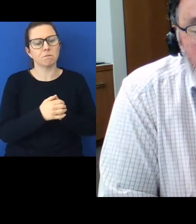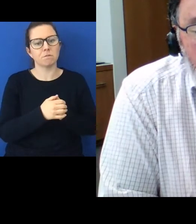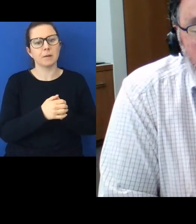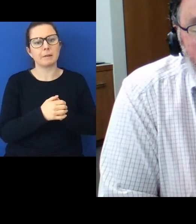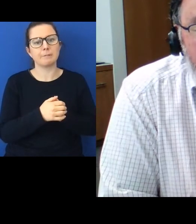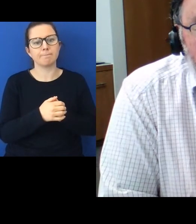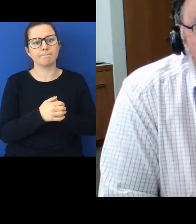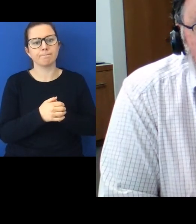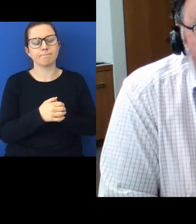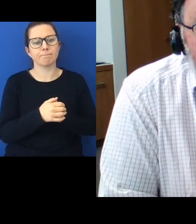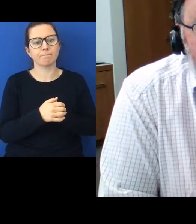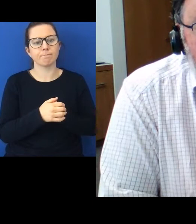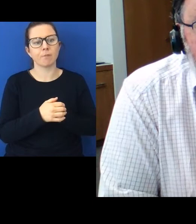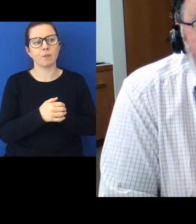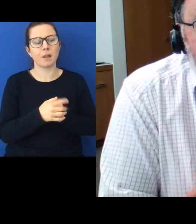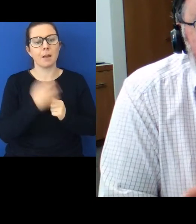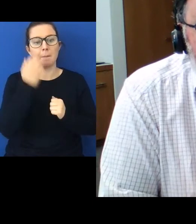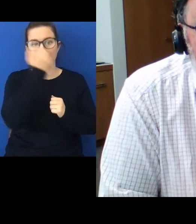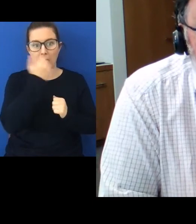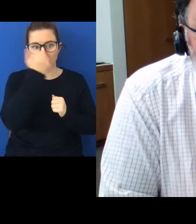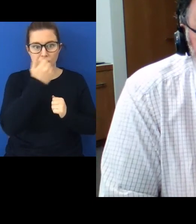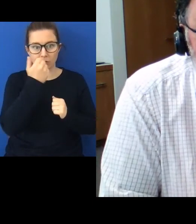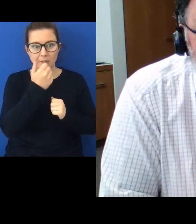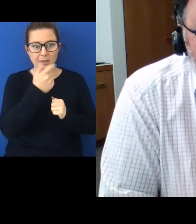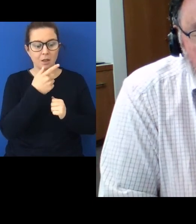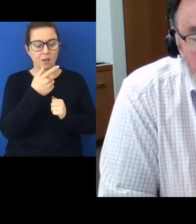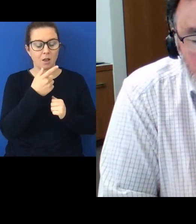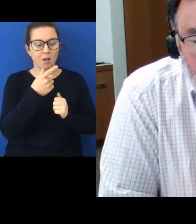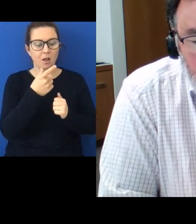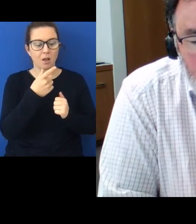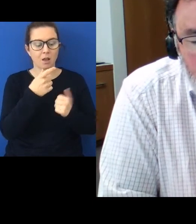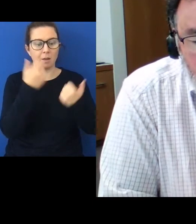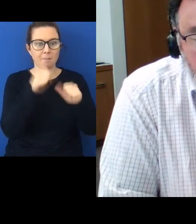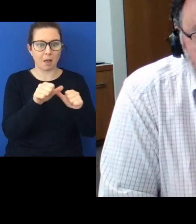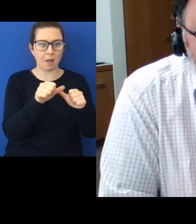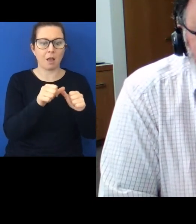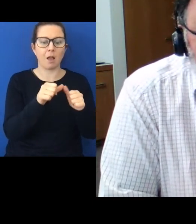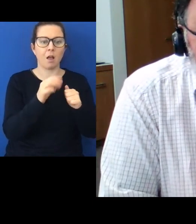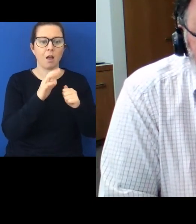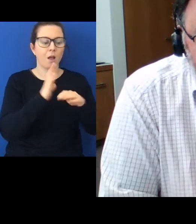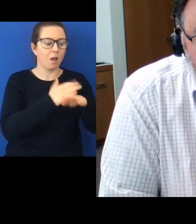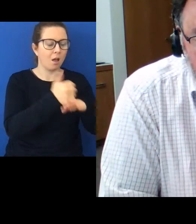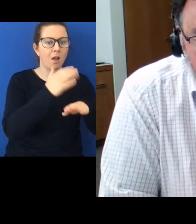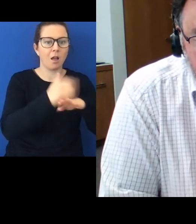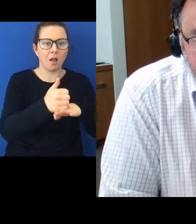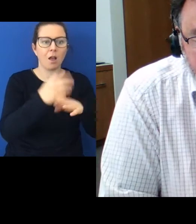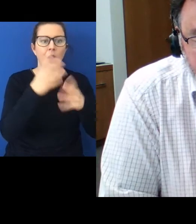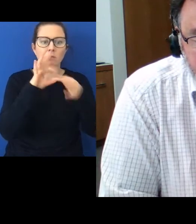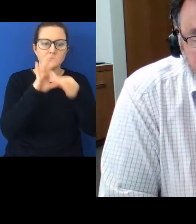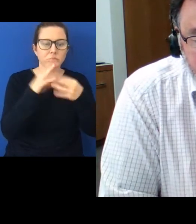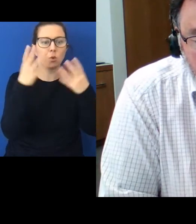the way in which Māori have come to counter-colonise the structures of public power.